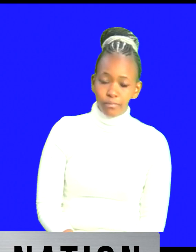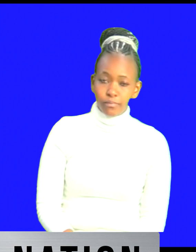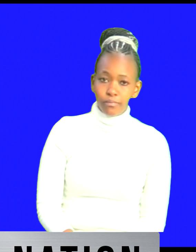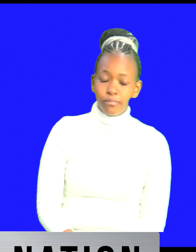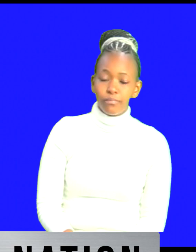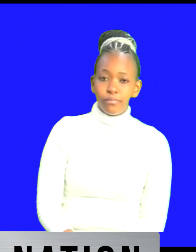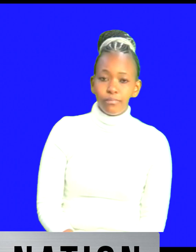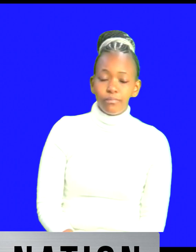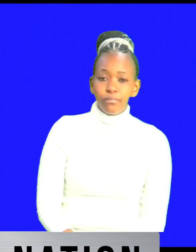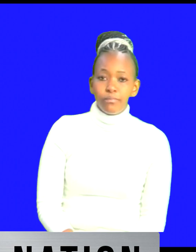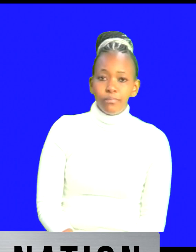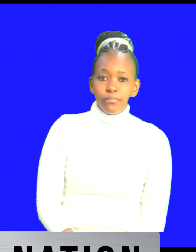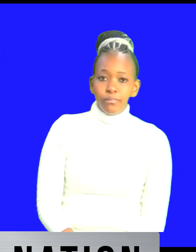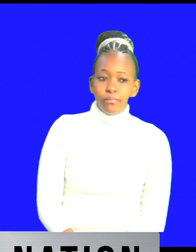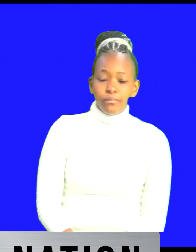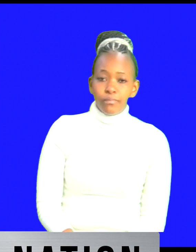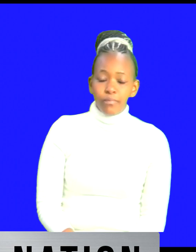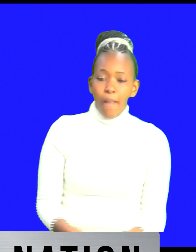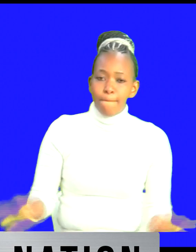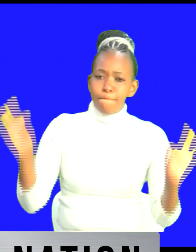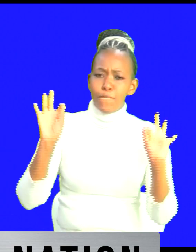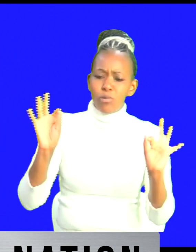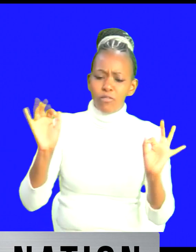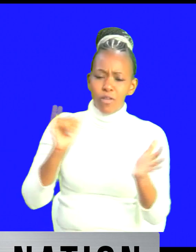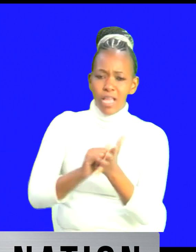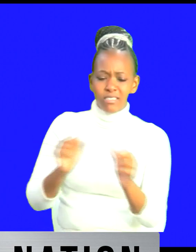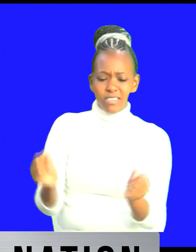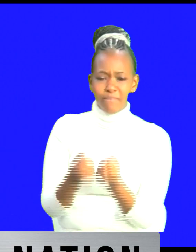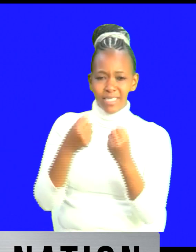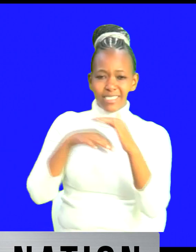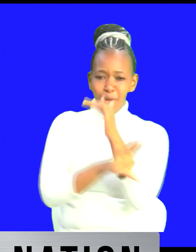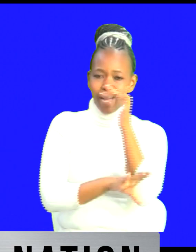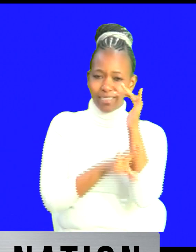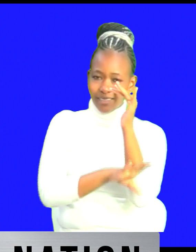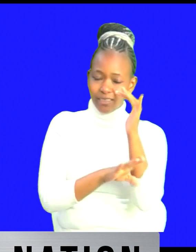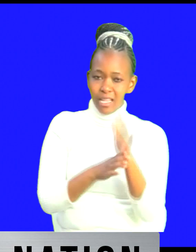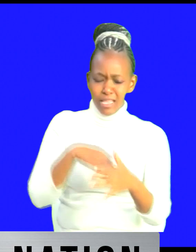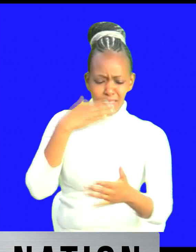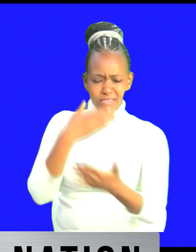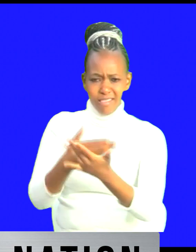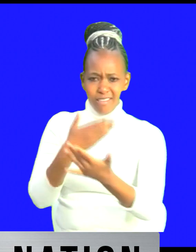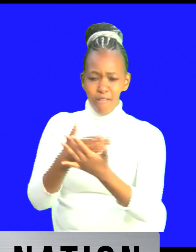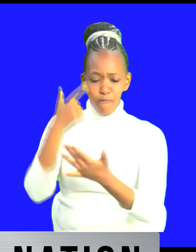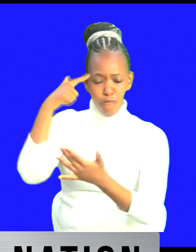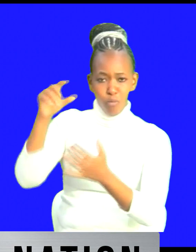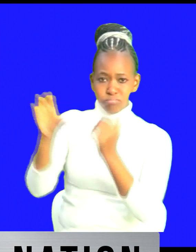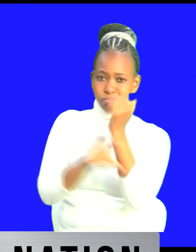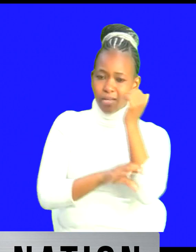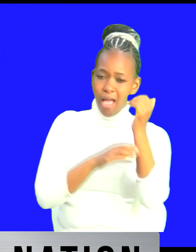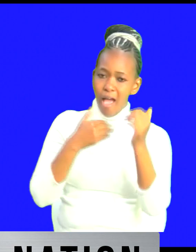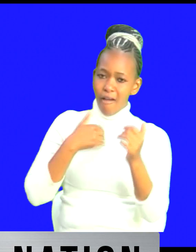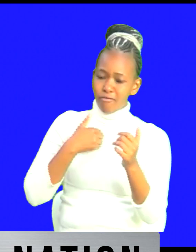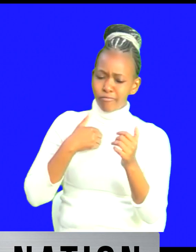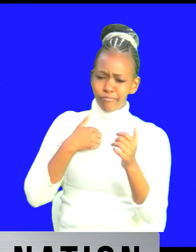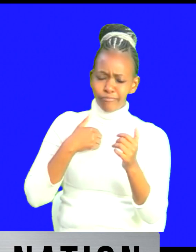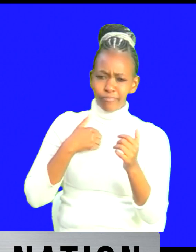skills are there and everything right so it's amazing that uh that is happening in this country uh thank you for for this country having pursued